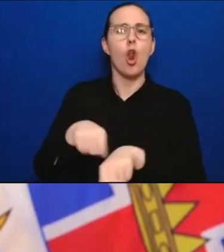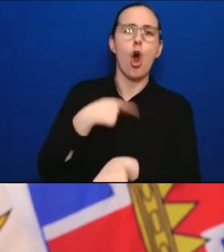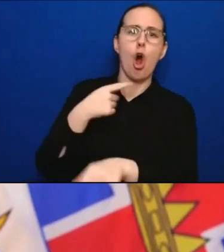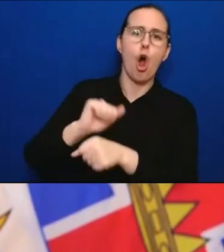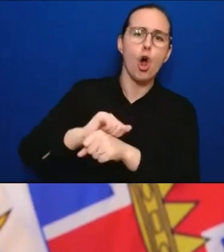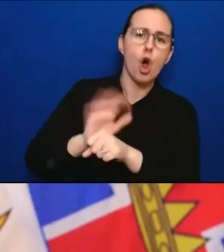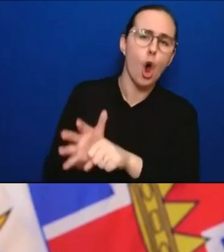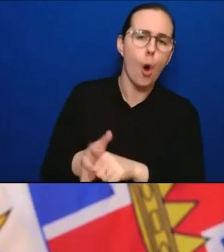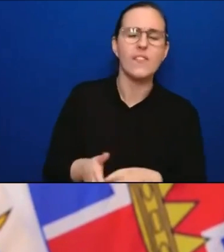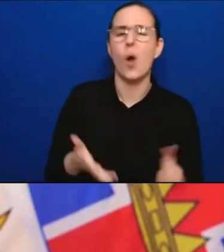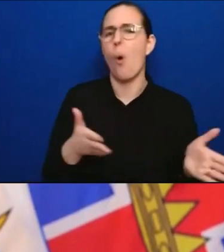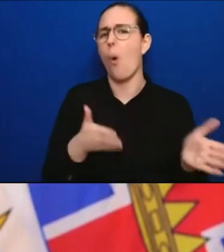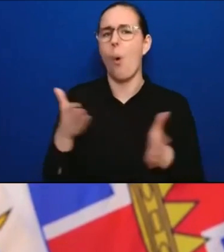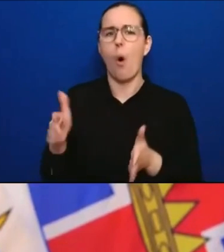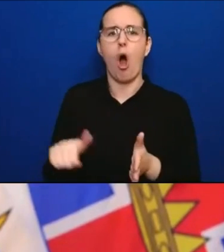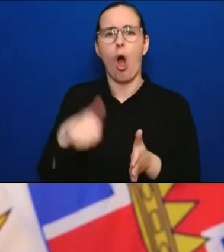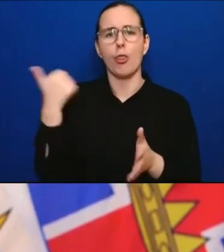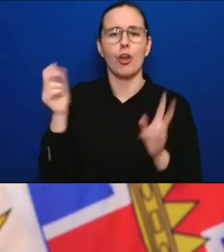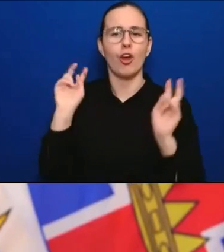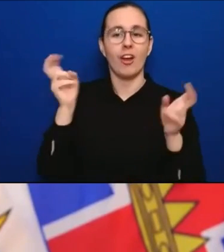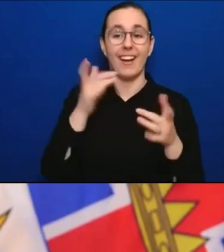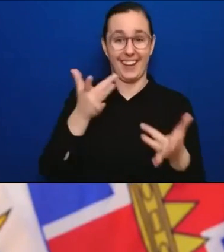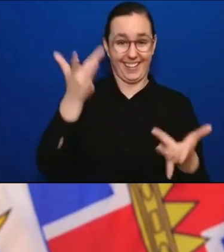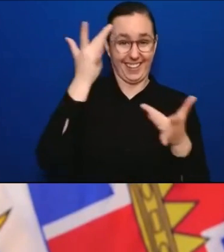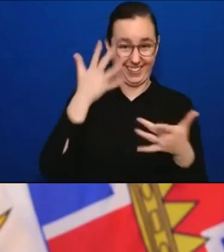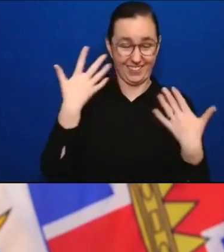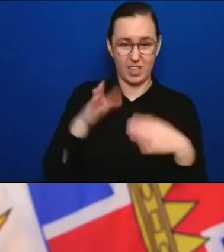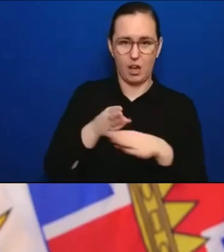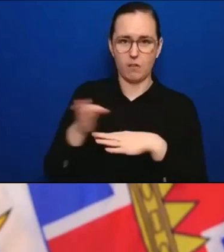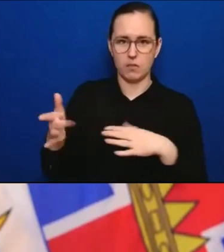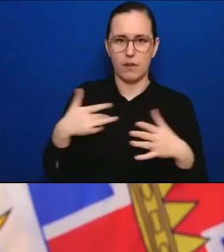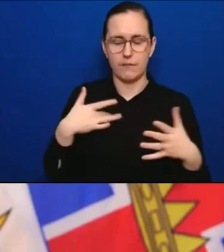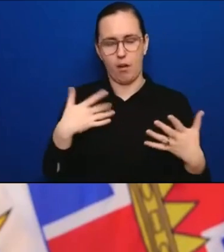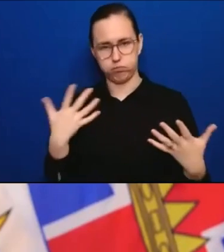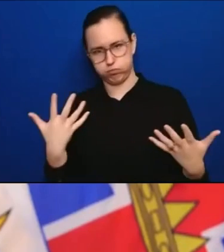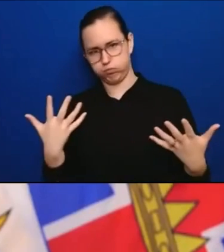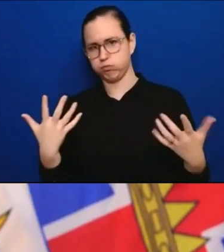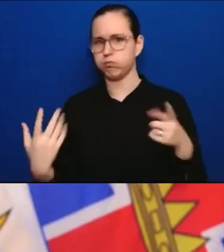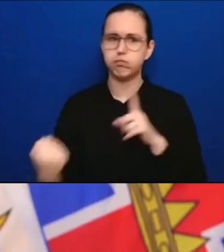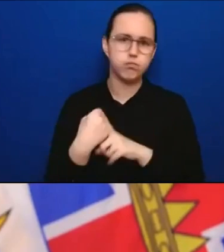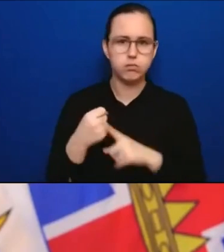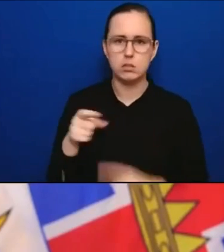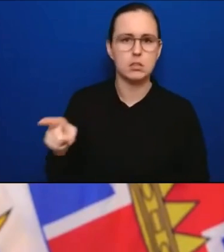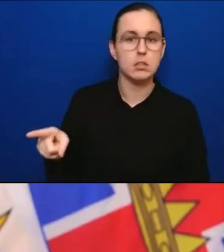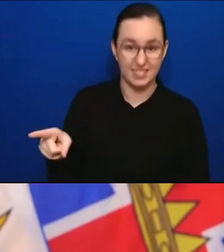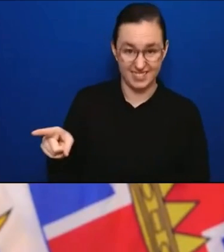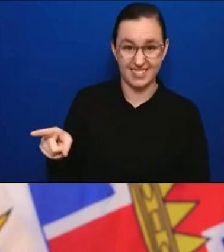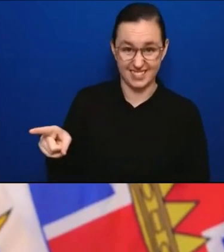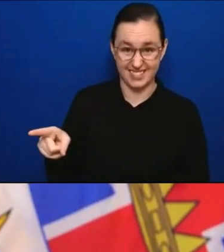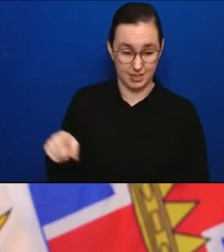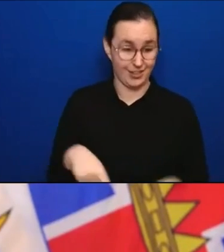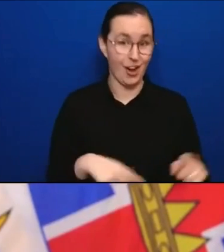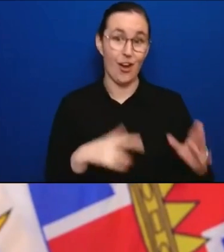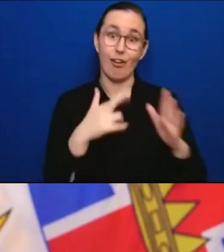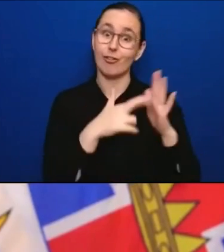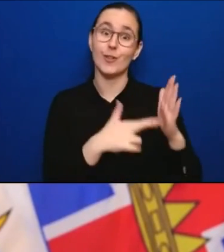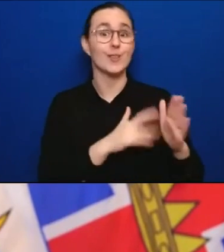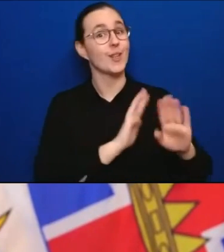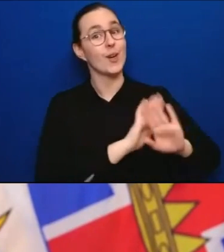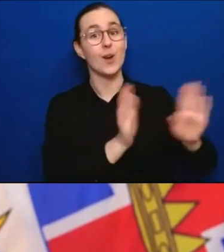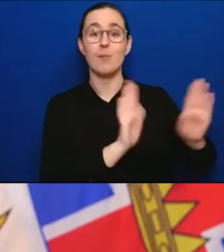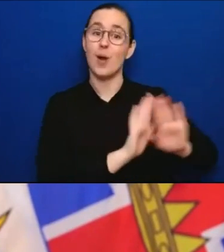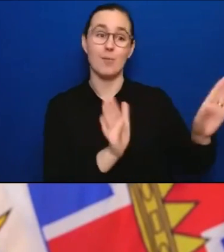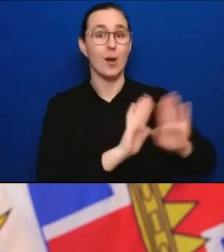With the gradual easing of restrictions, how much of that long-term illness and death should British Columbians expect,